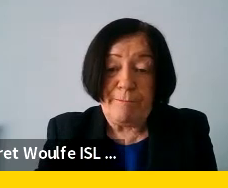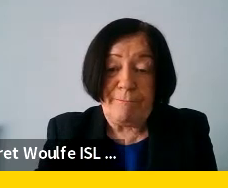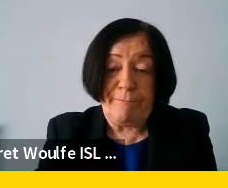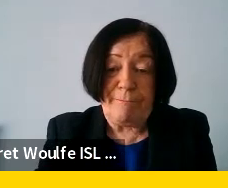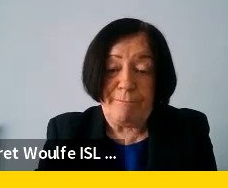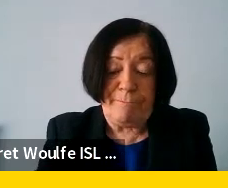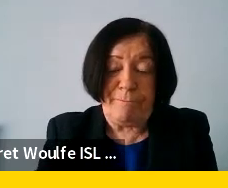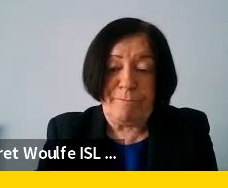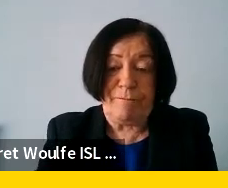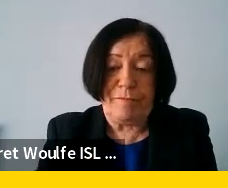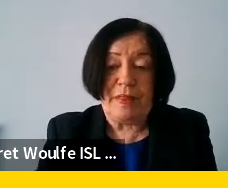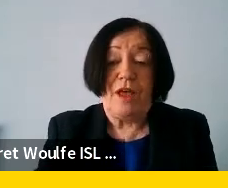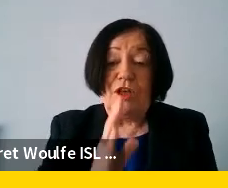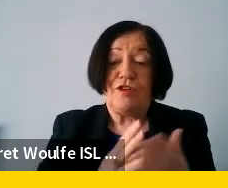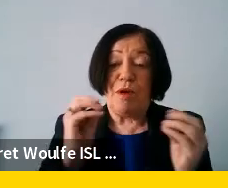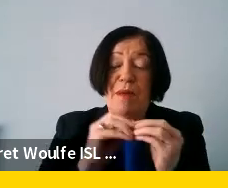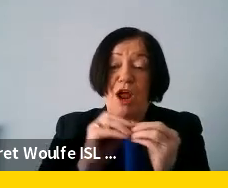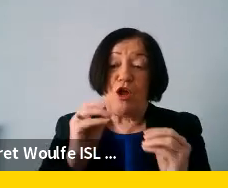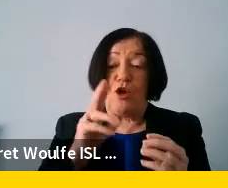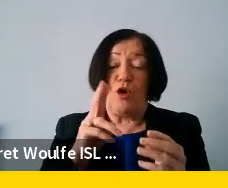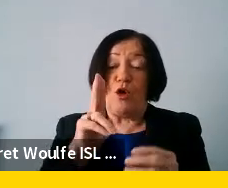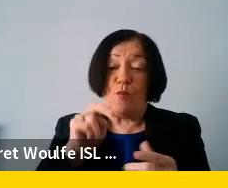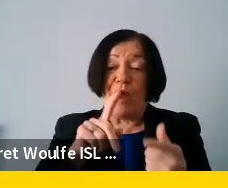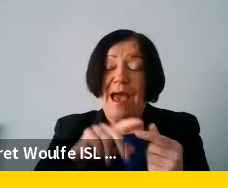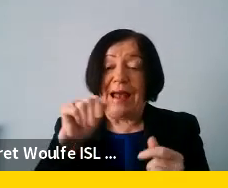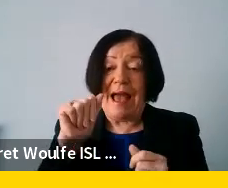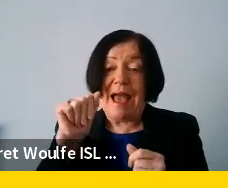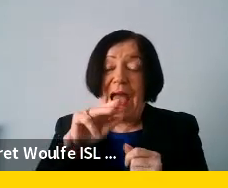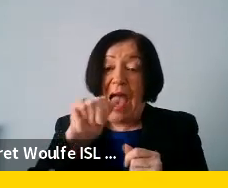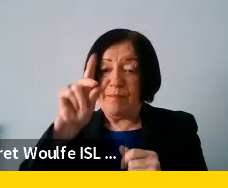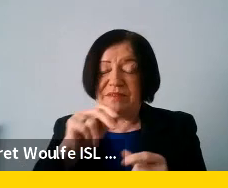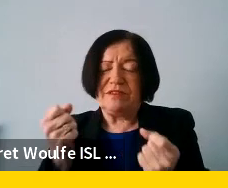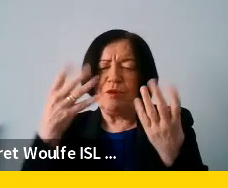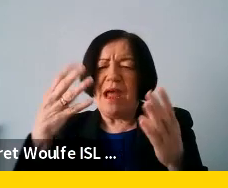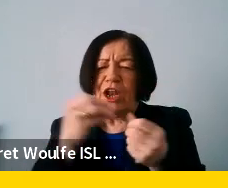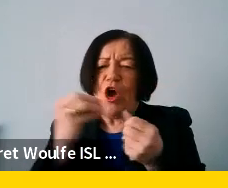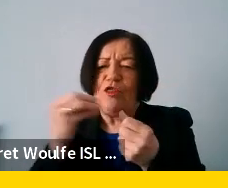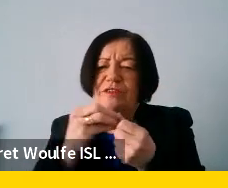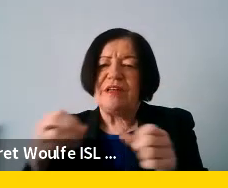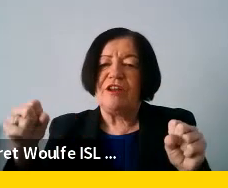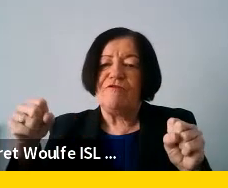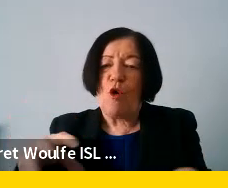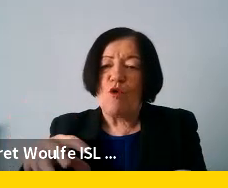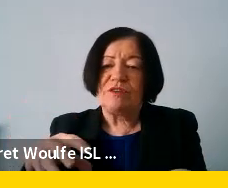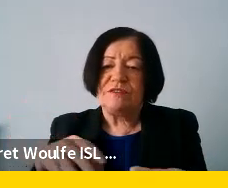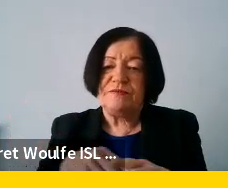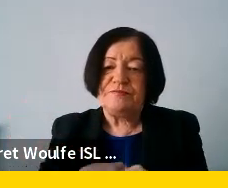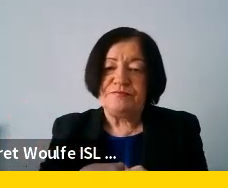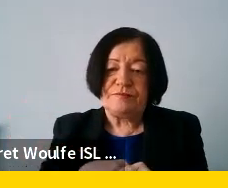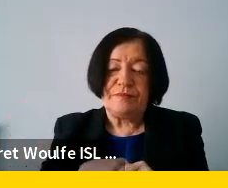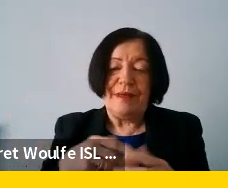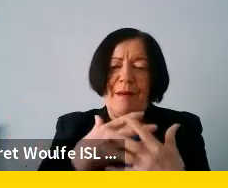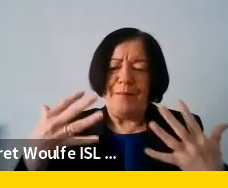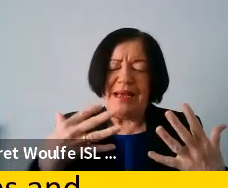here are Uber and Amazon. But of course, there's just so many others. And of course, it is a big